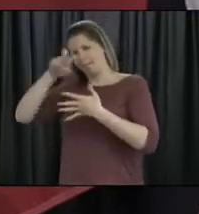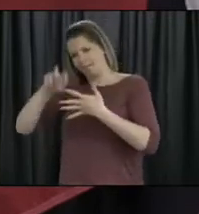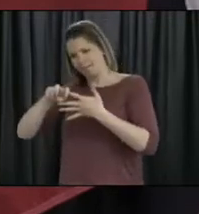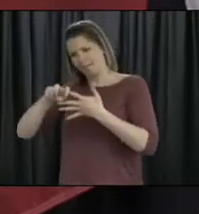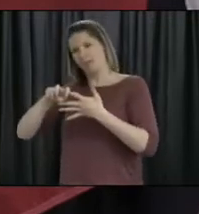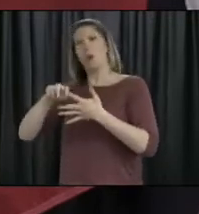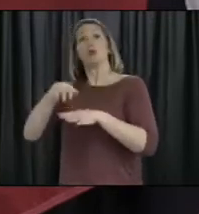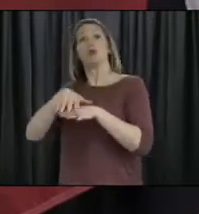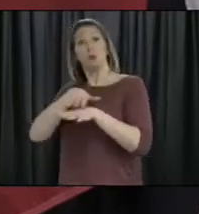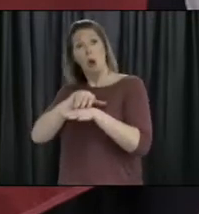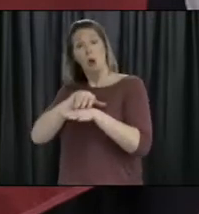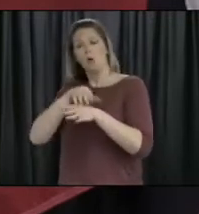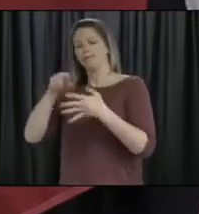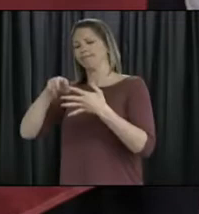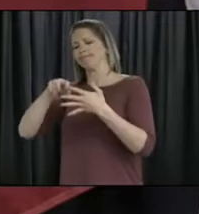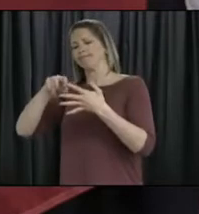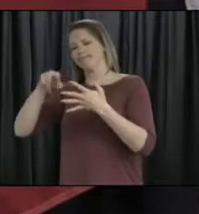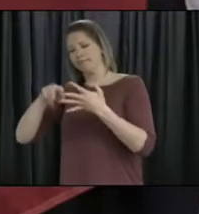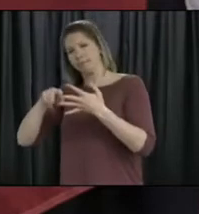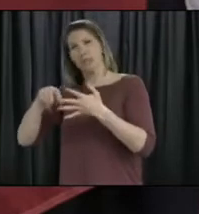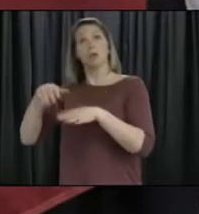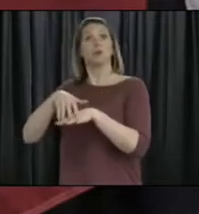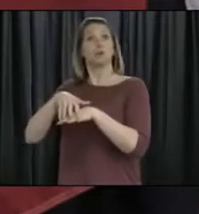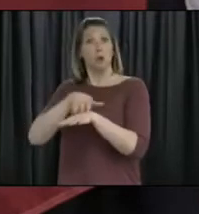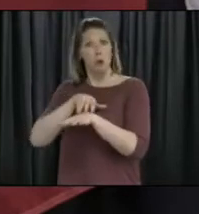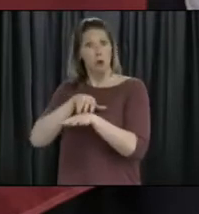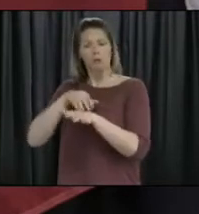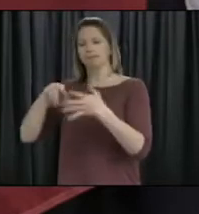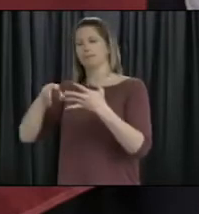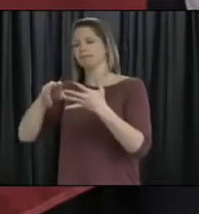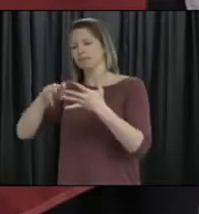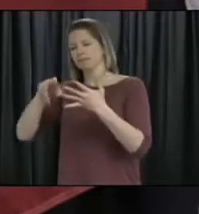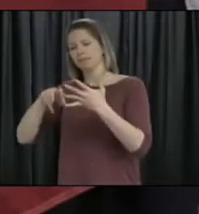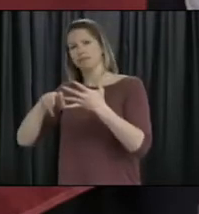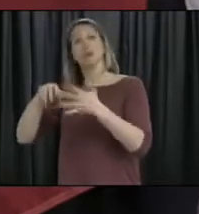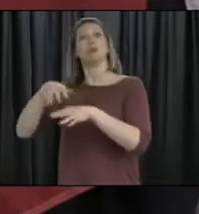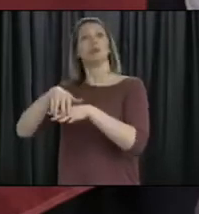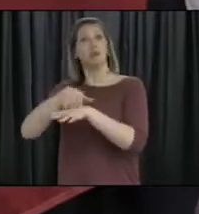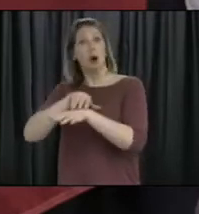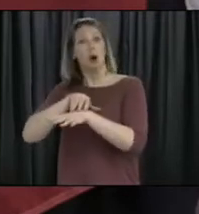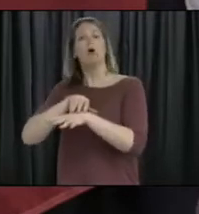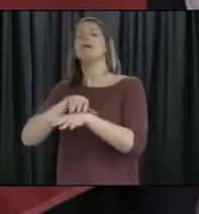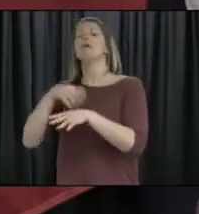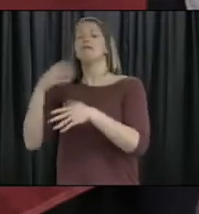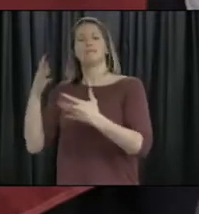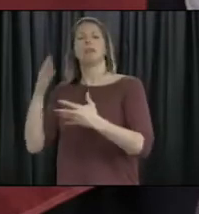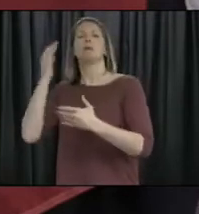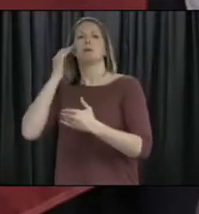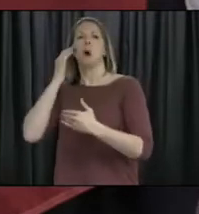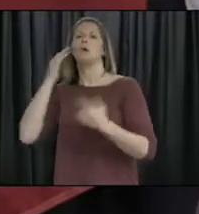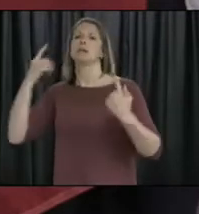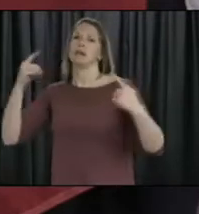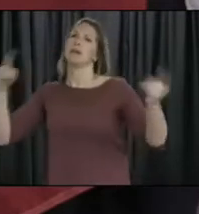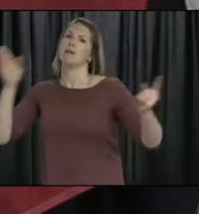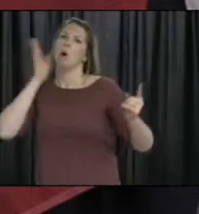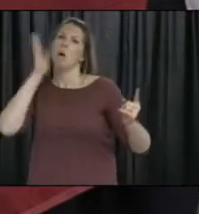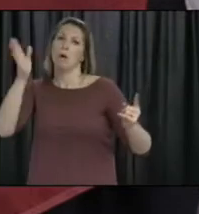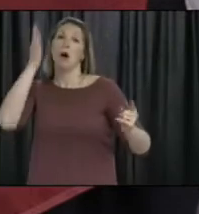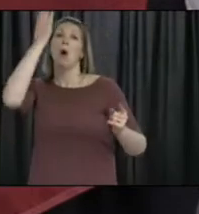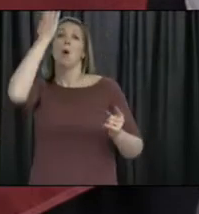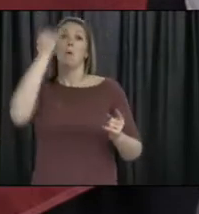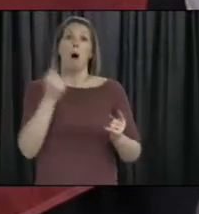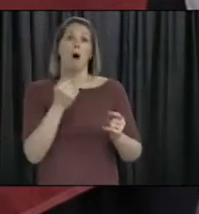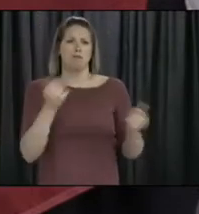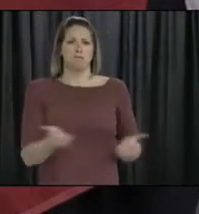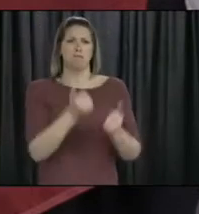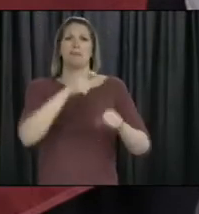and make sure that we know what each alert level means. But we must be prepared so that if we get an outbreak, we can effectively respond to